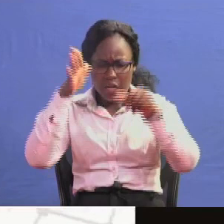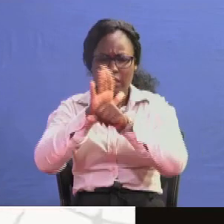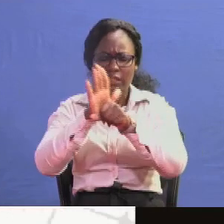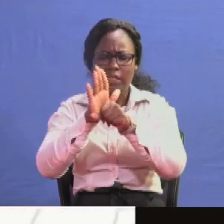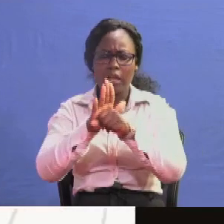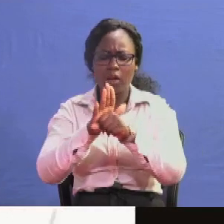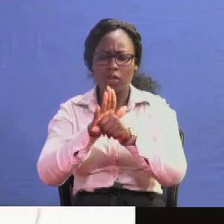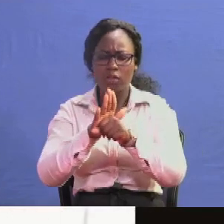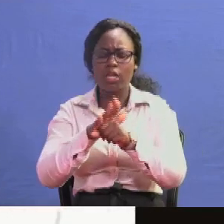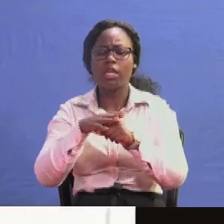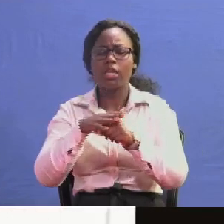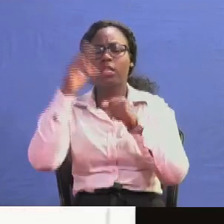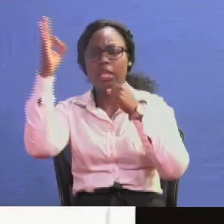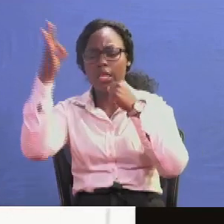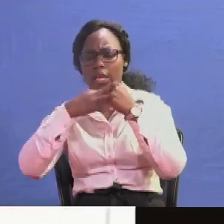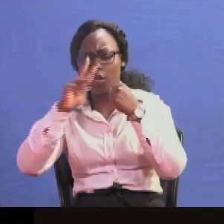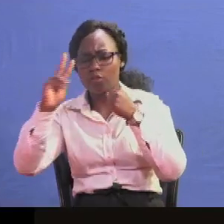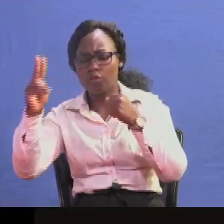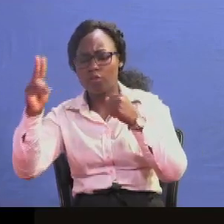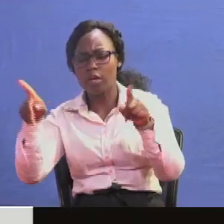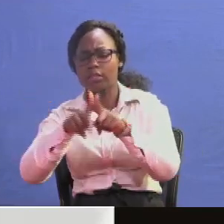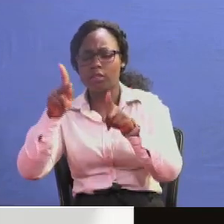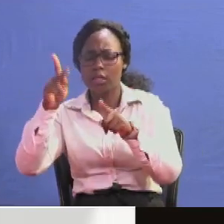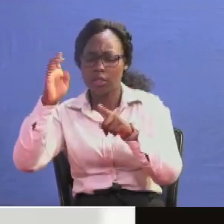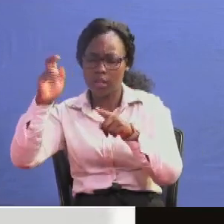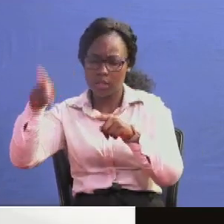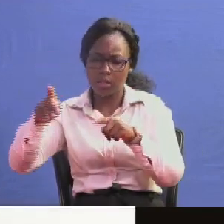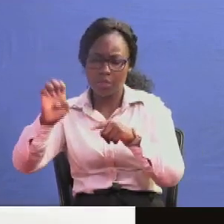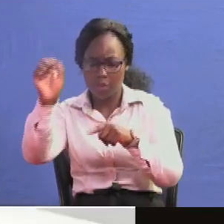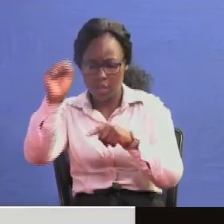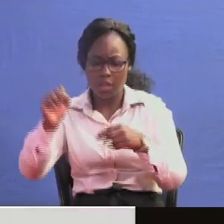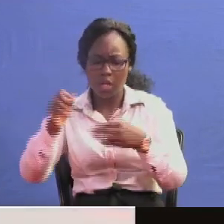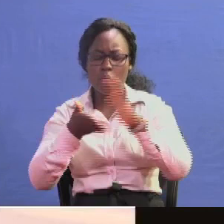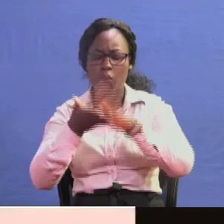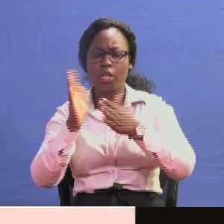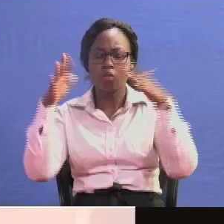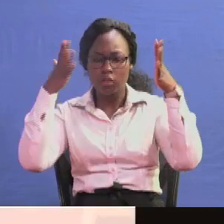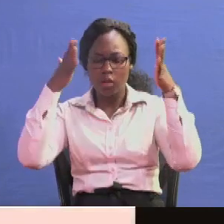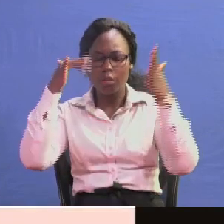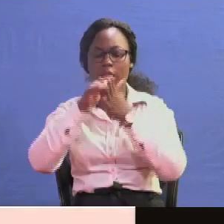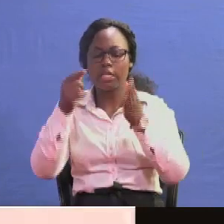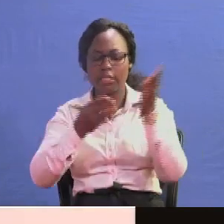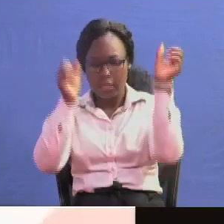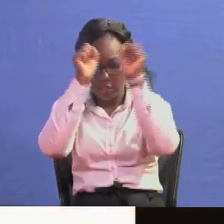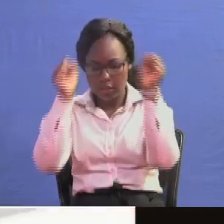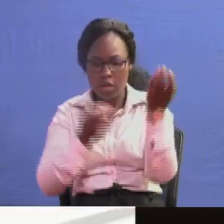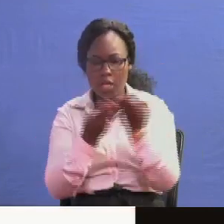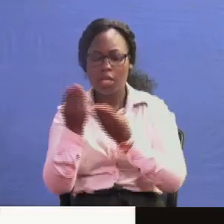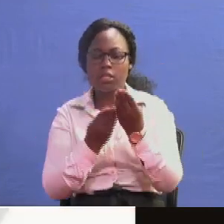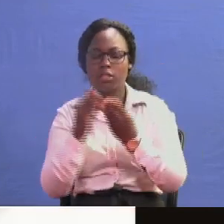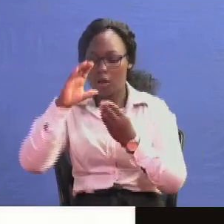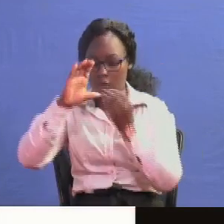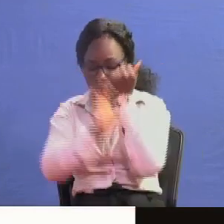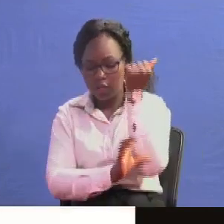of 844 and kcp without celebrating it as a system that has served this country for three decades